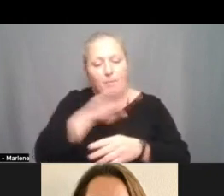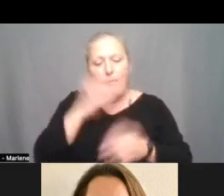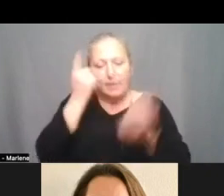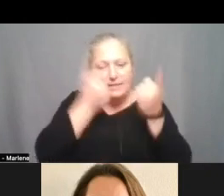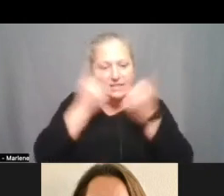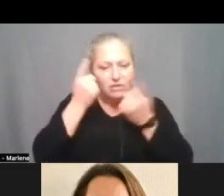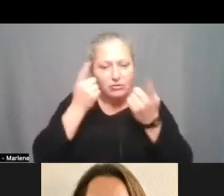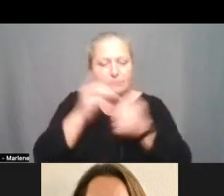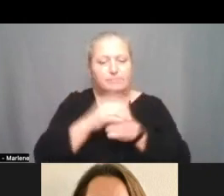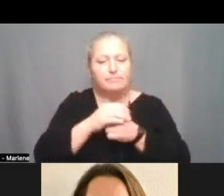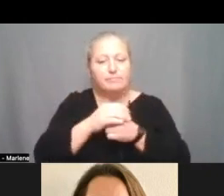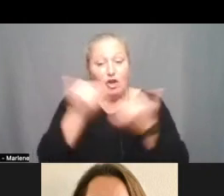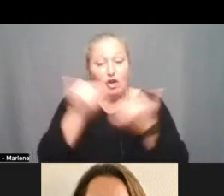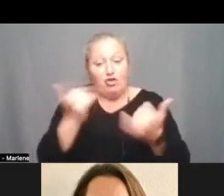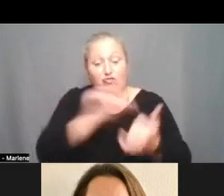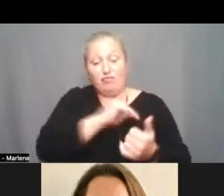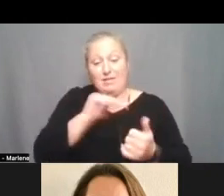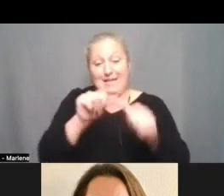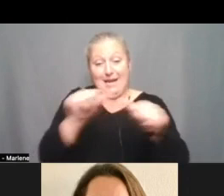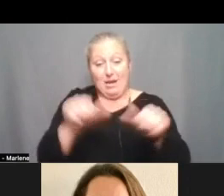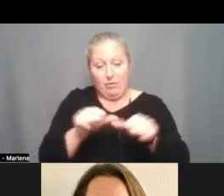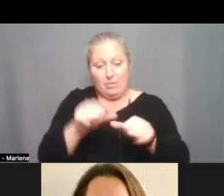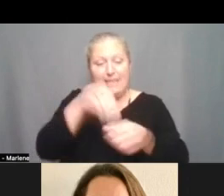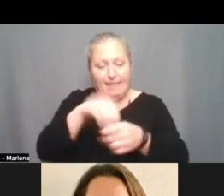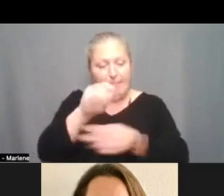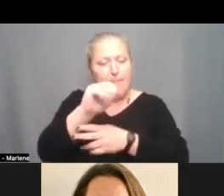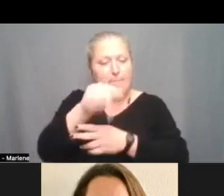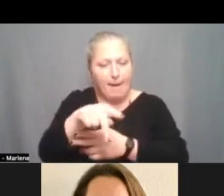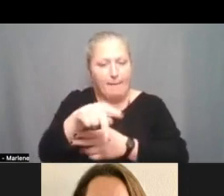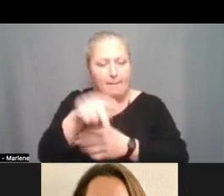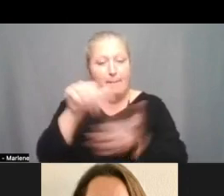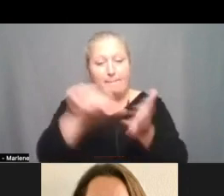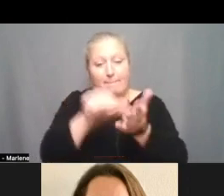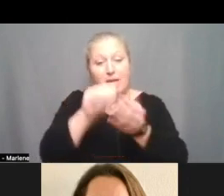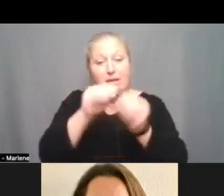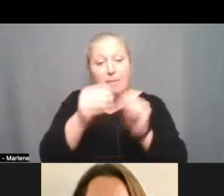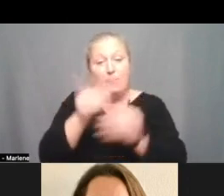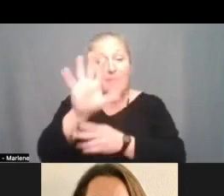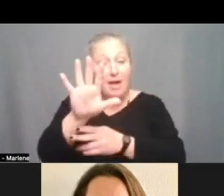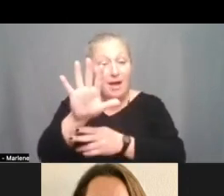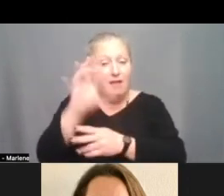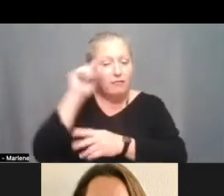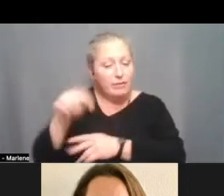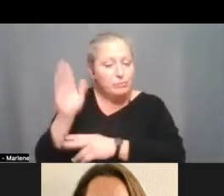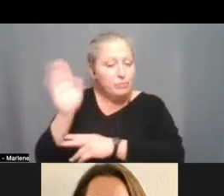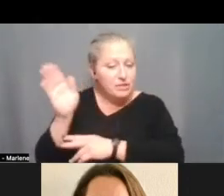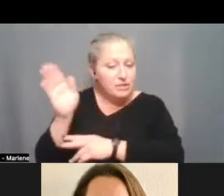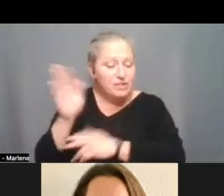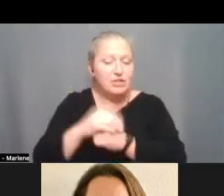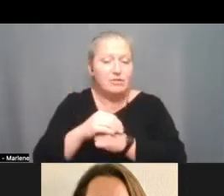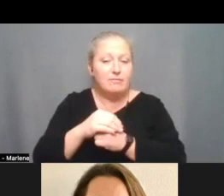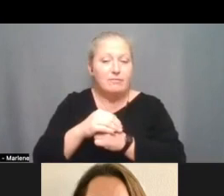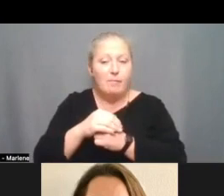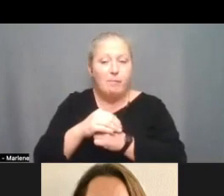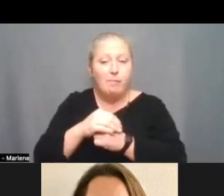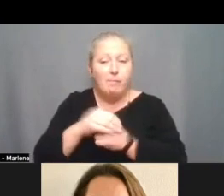The current trustee areas are included in this map that is page 5 of this presentation. In